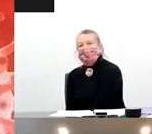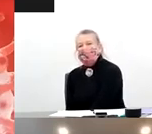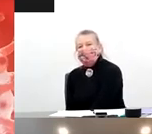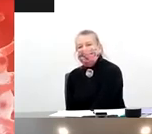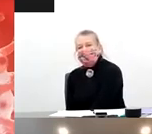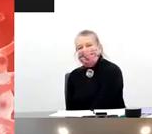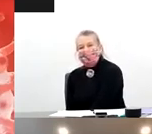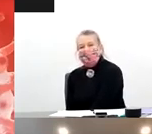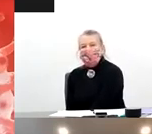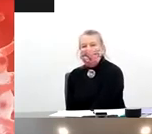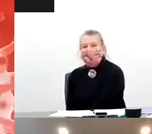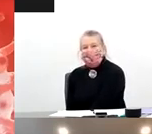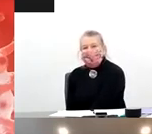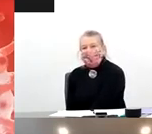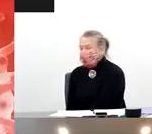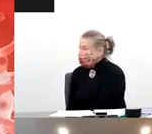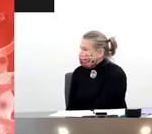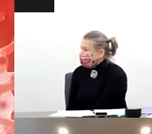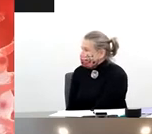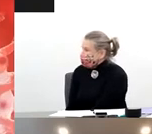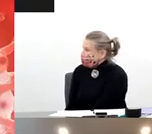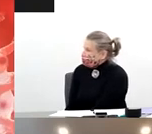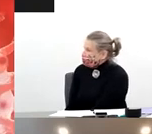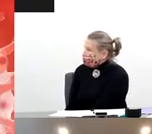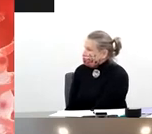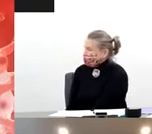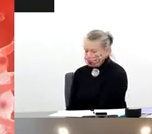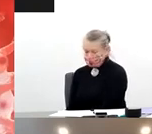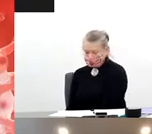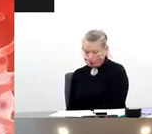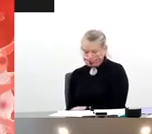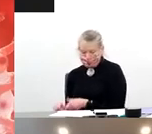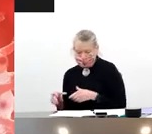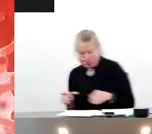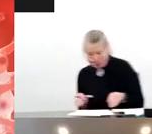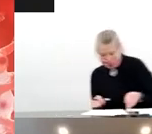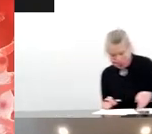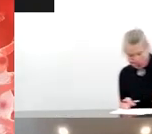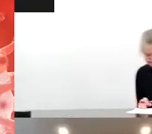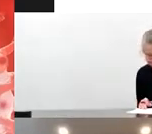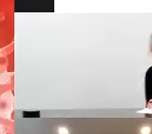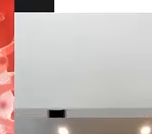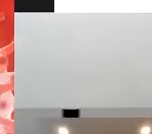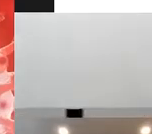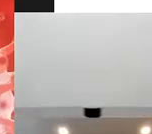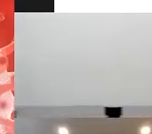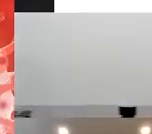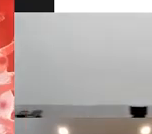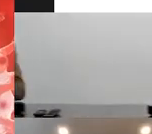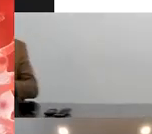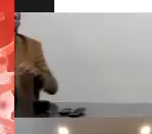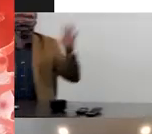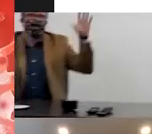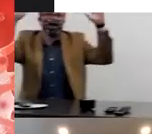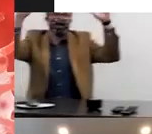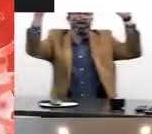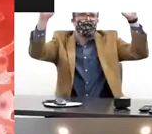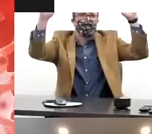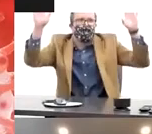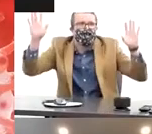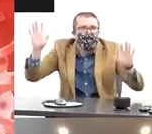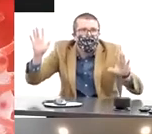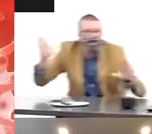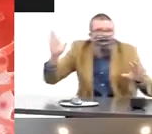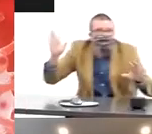of his work with SARS-CoV-2 antibodies. He? All right. Thank you very much, Sally. Pleasure to be here. I'm over here.